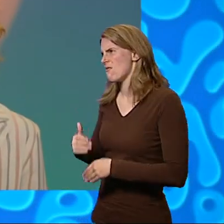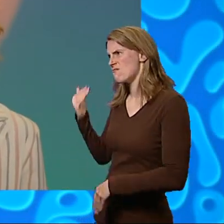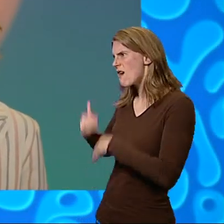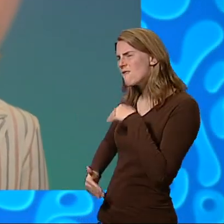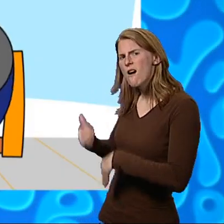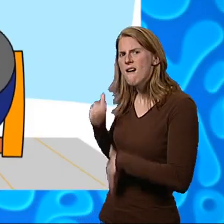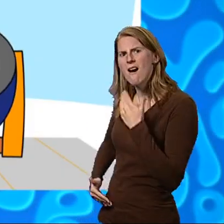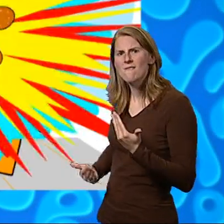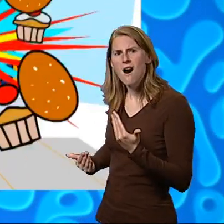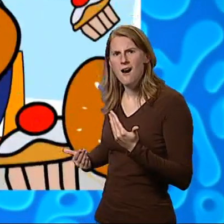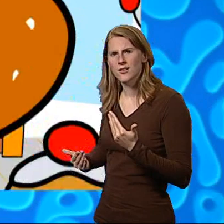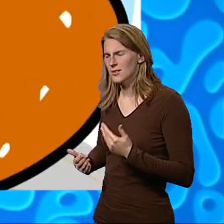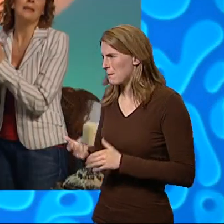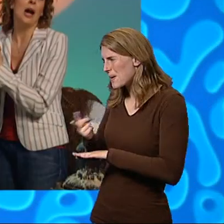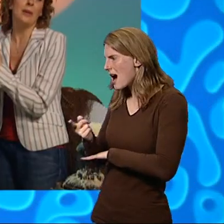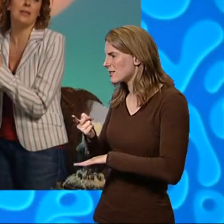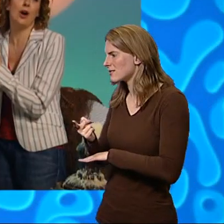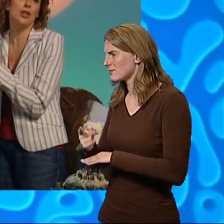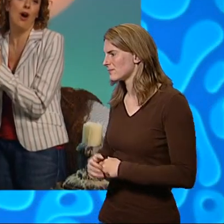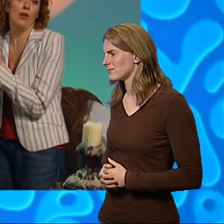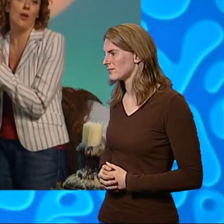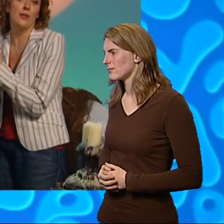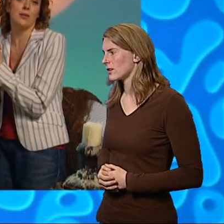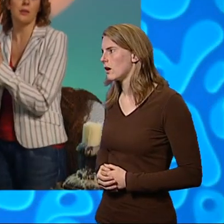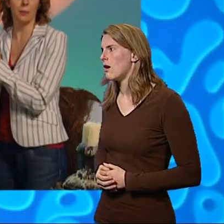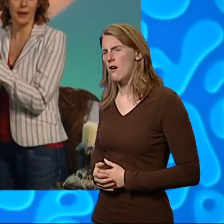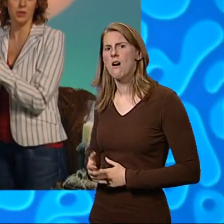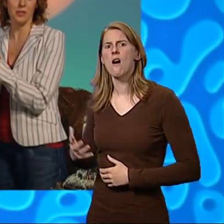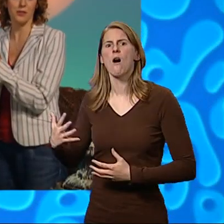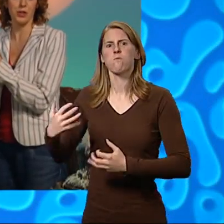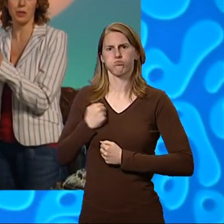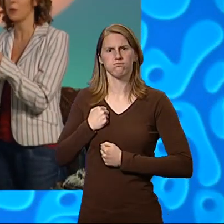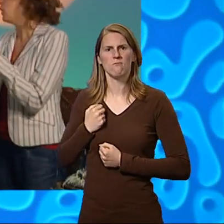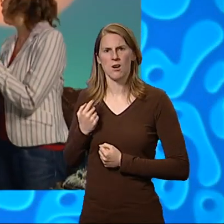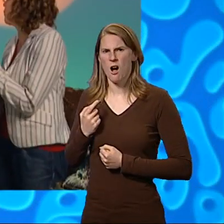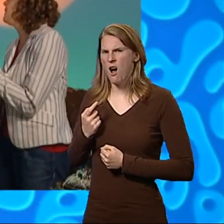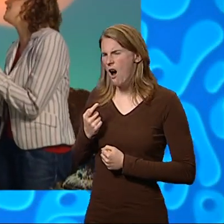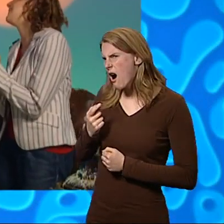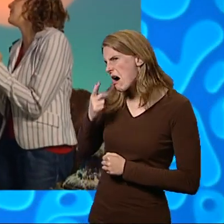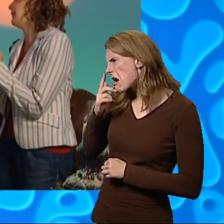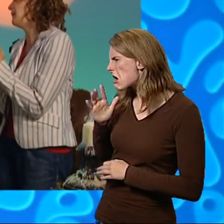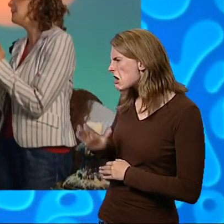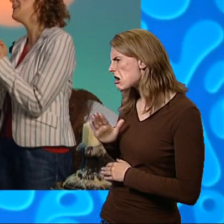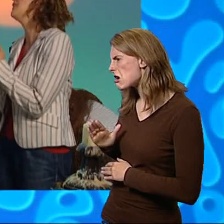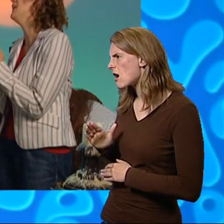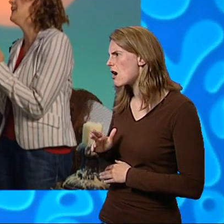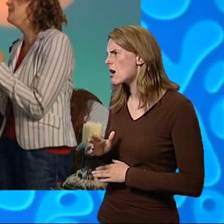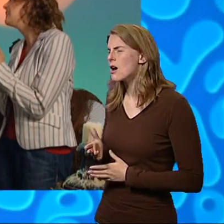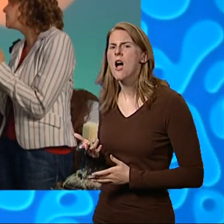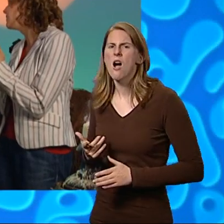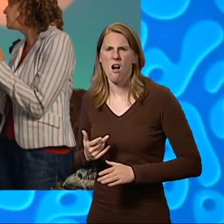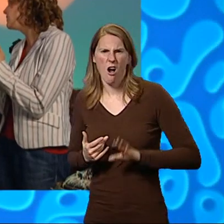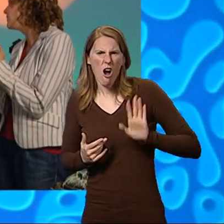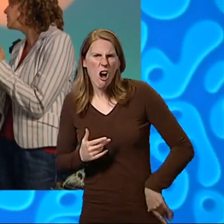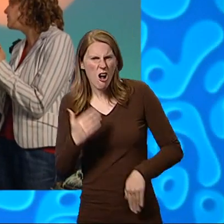Patagonia. Bang! Now he's got all of us, complained Miss Fishgrip. For pity's sake, give in.